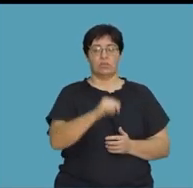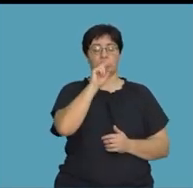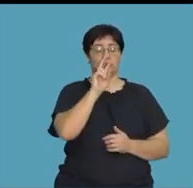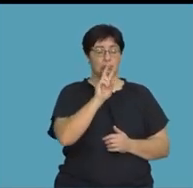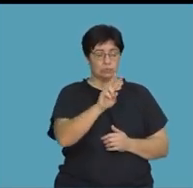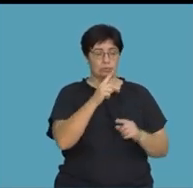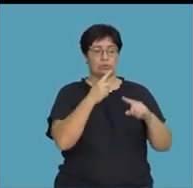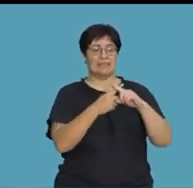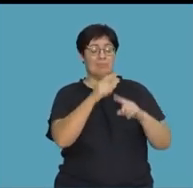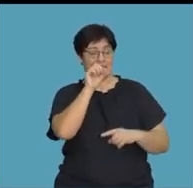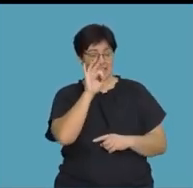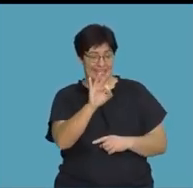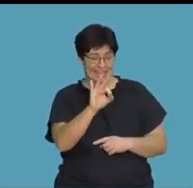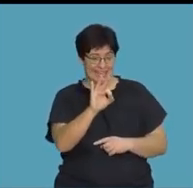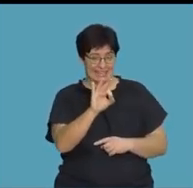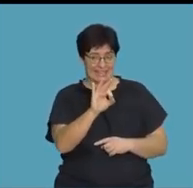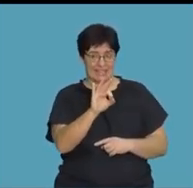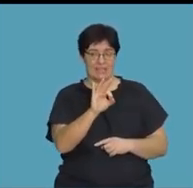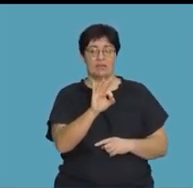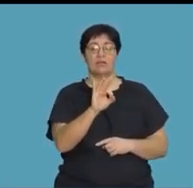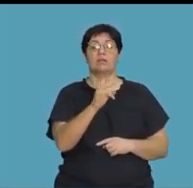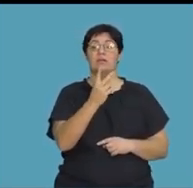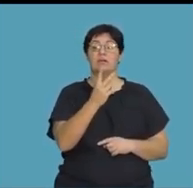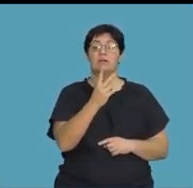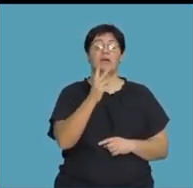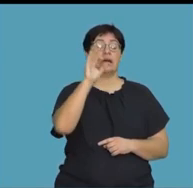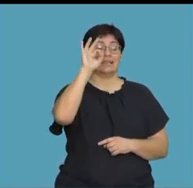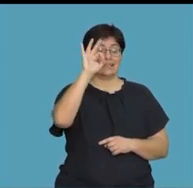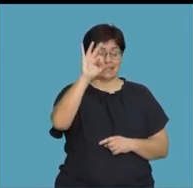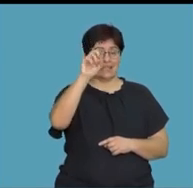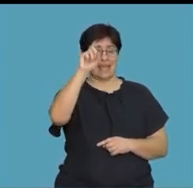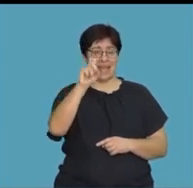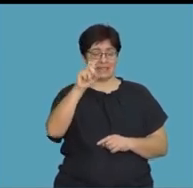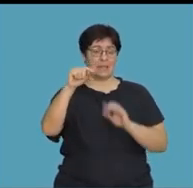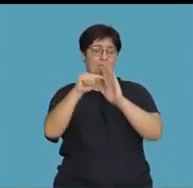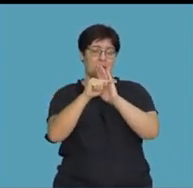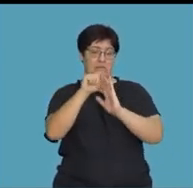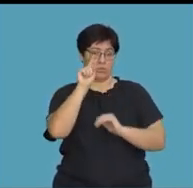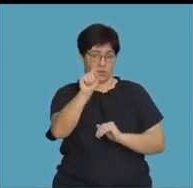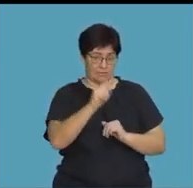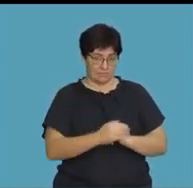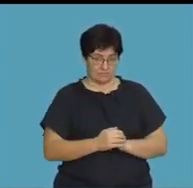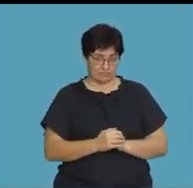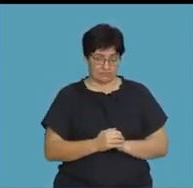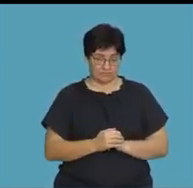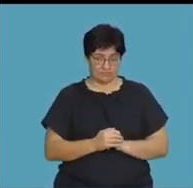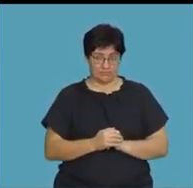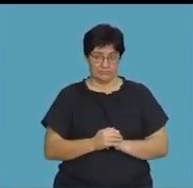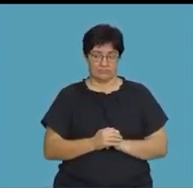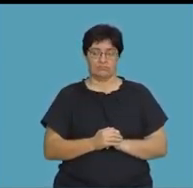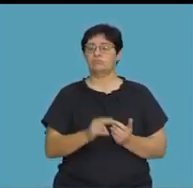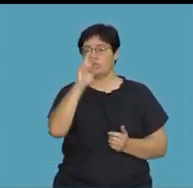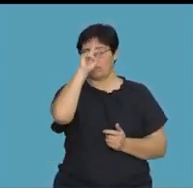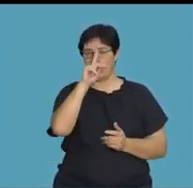multiplied by 3 to the exponent of 3x minus 1. Right? And then,